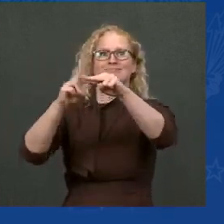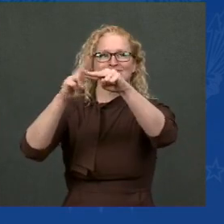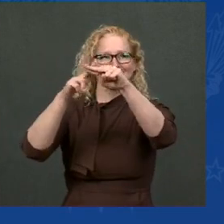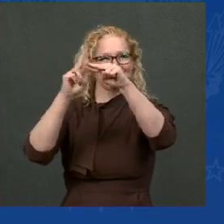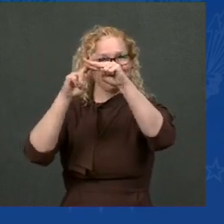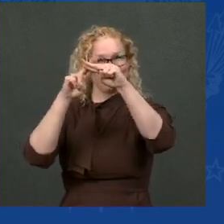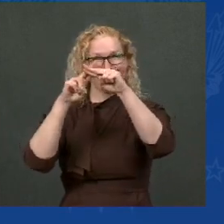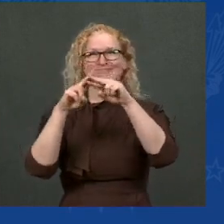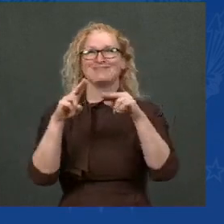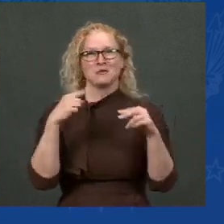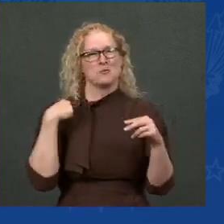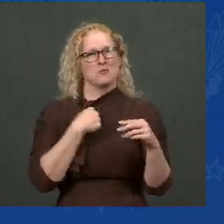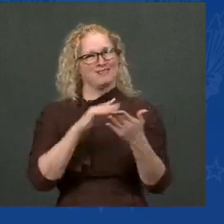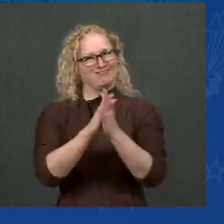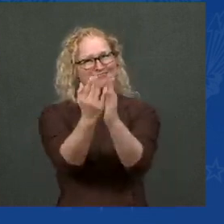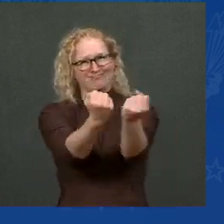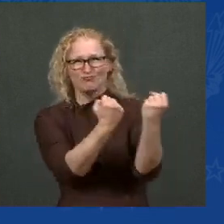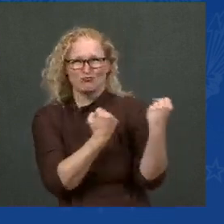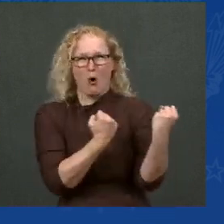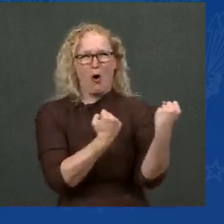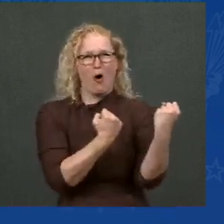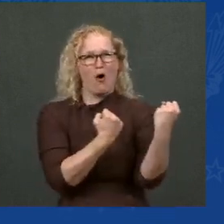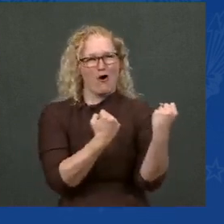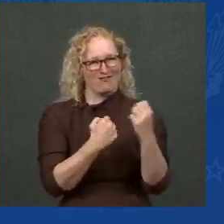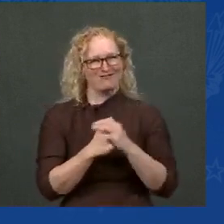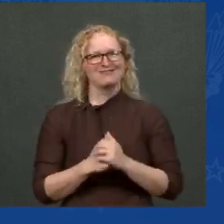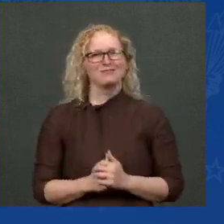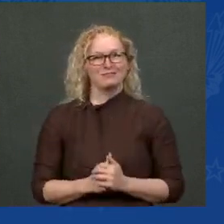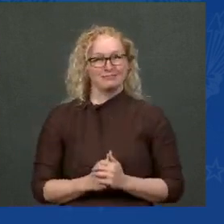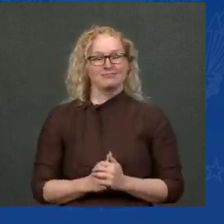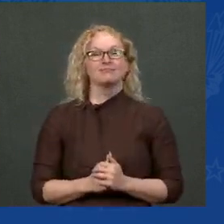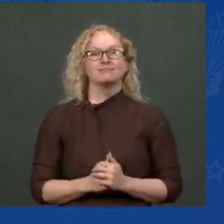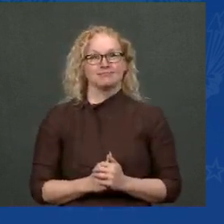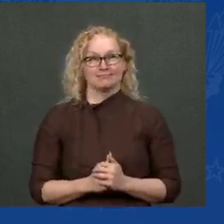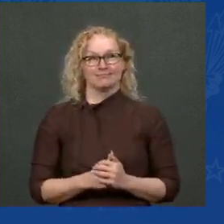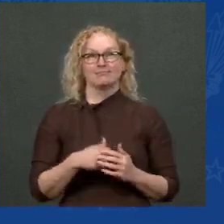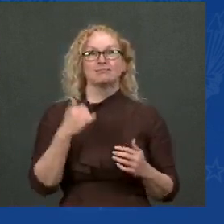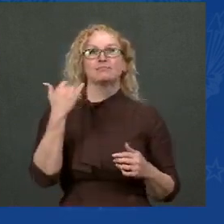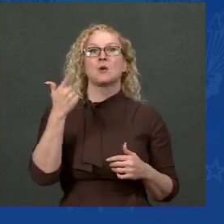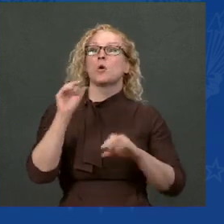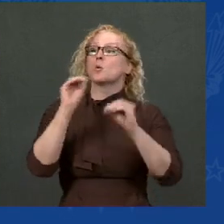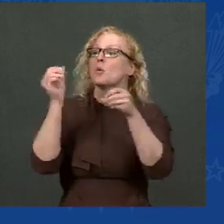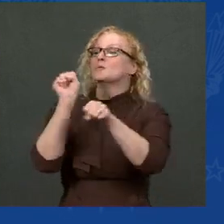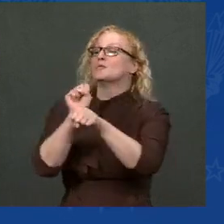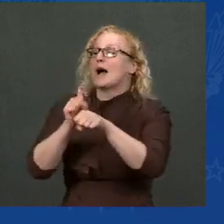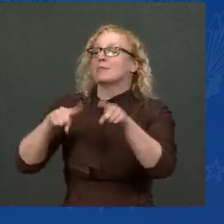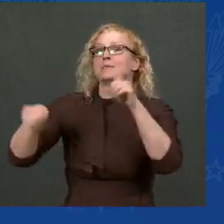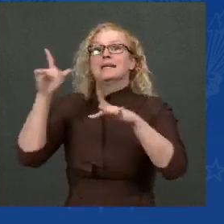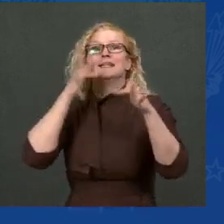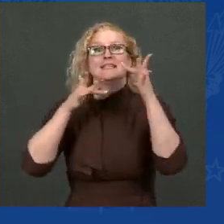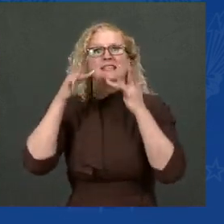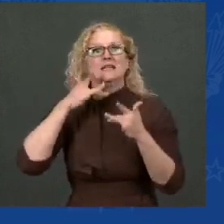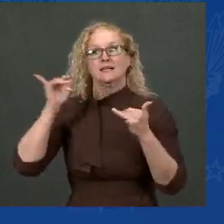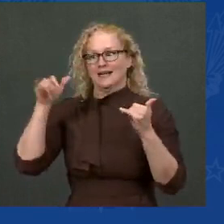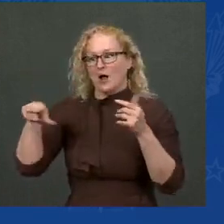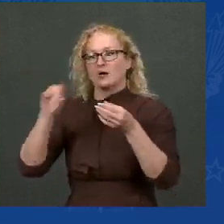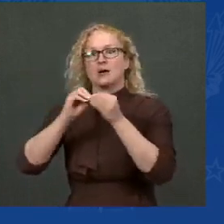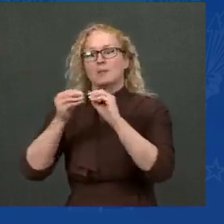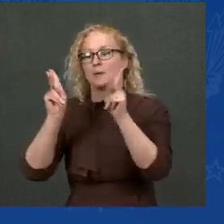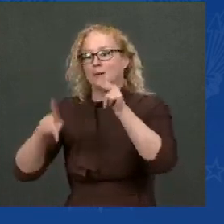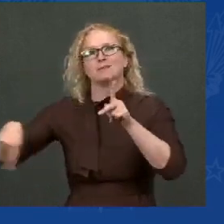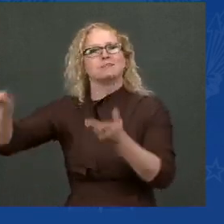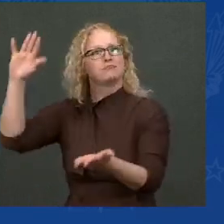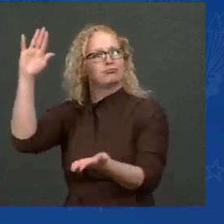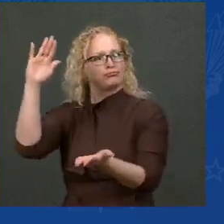has fallen again today, down to 4.6 percent. This included a substantial drop in unemployment for Hispanics, which was much